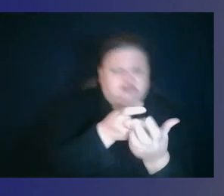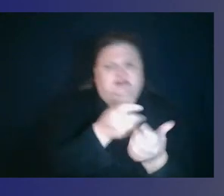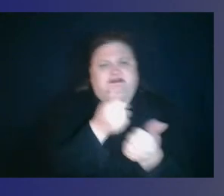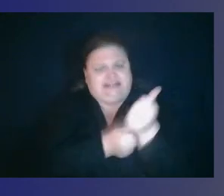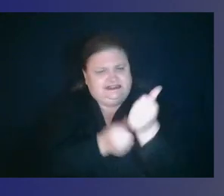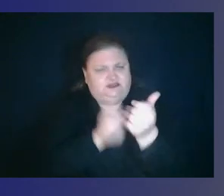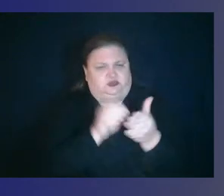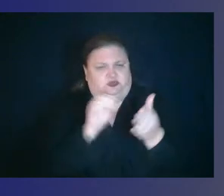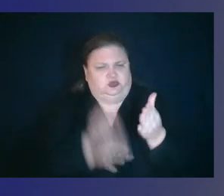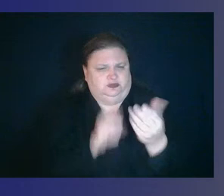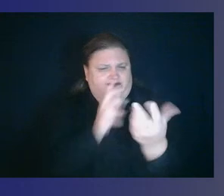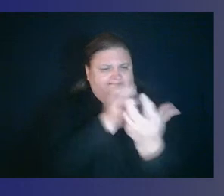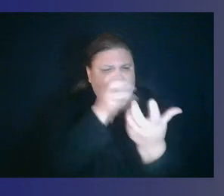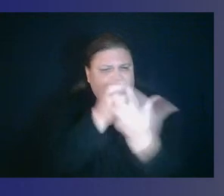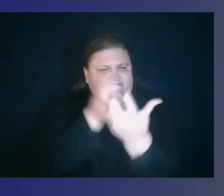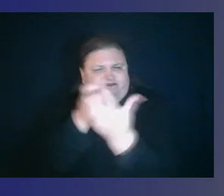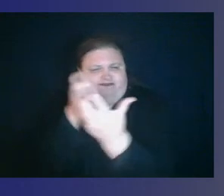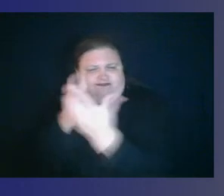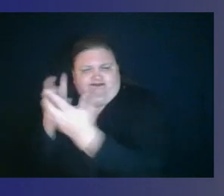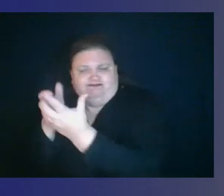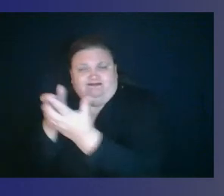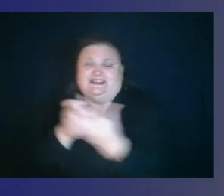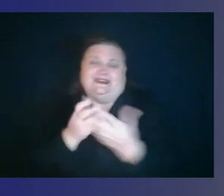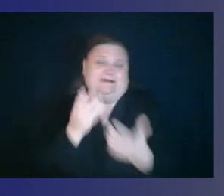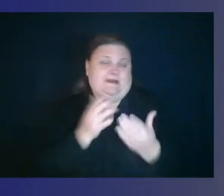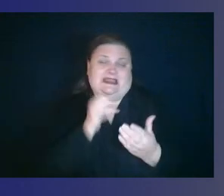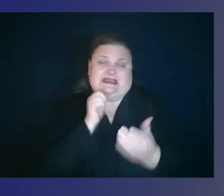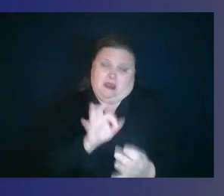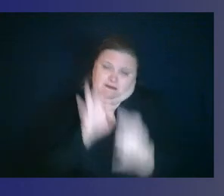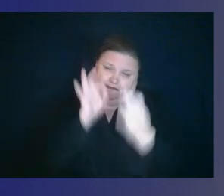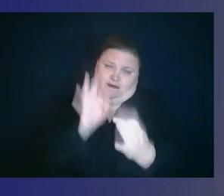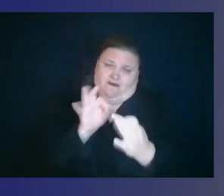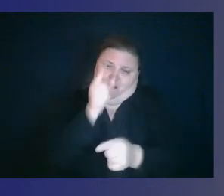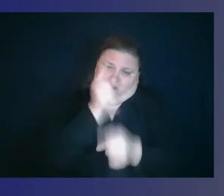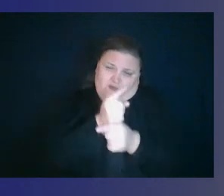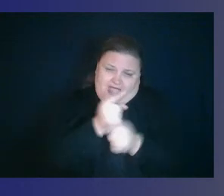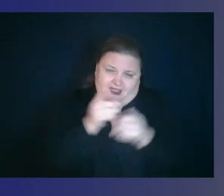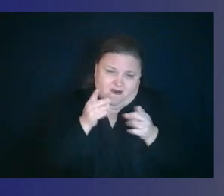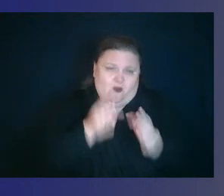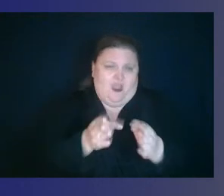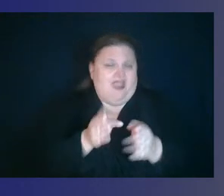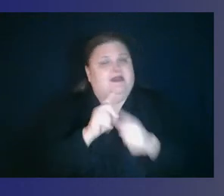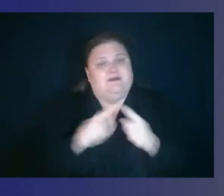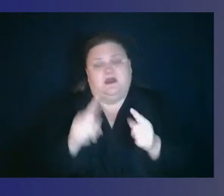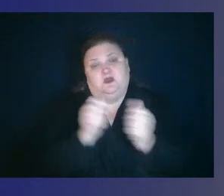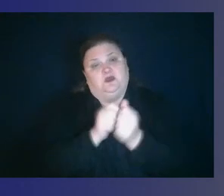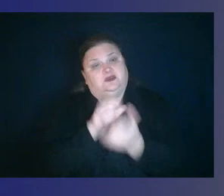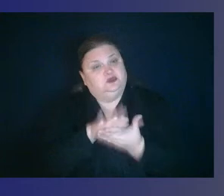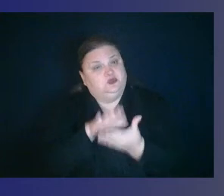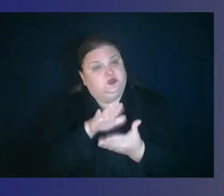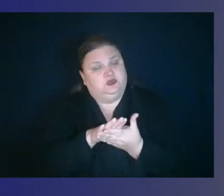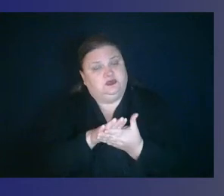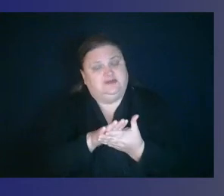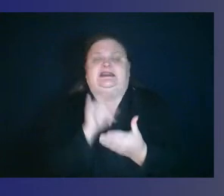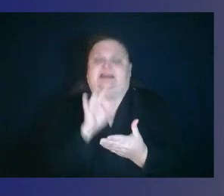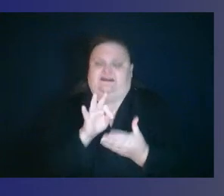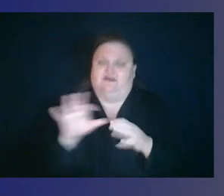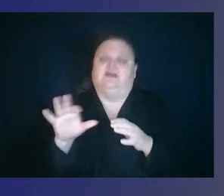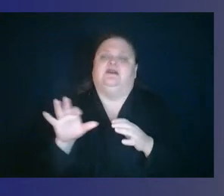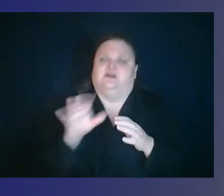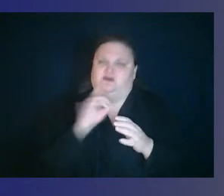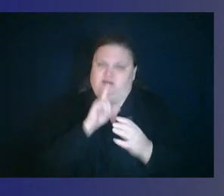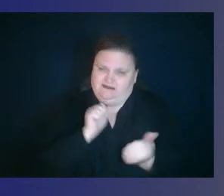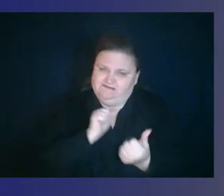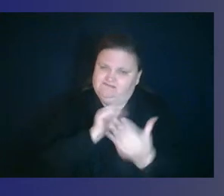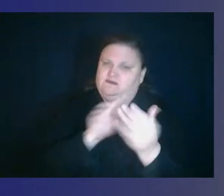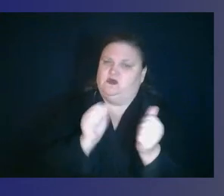to incorporate, um, those types of things within a school, what I do know works best is that when it's done with, with fidelity,